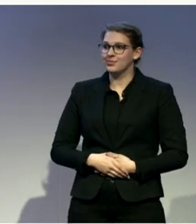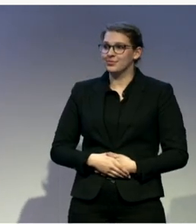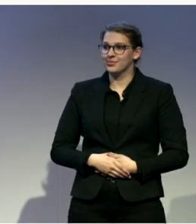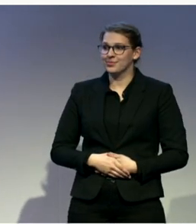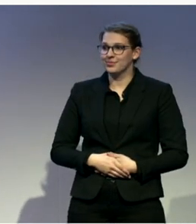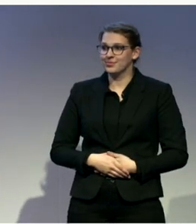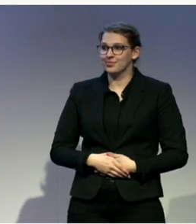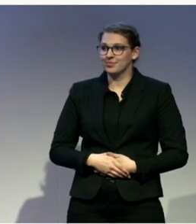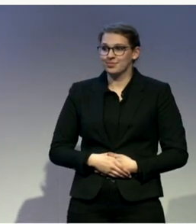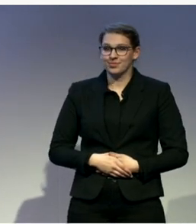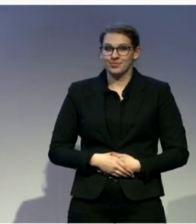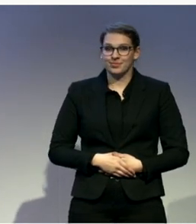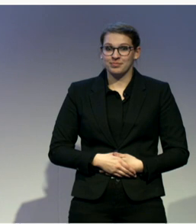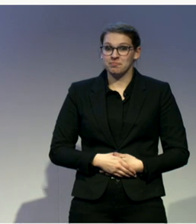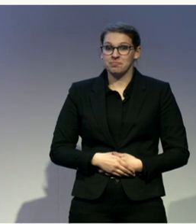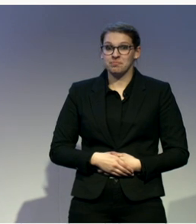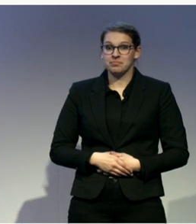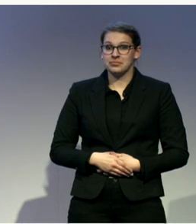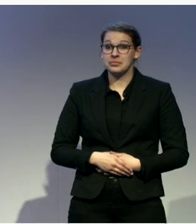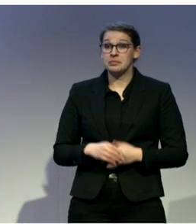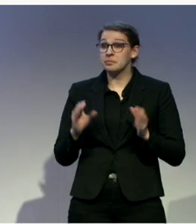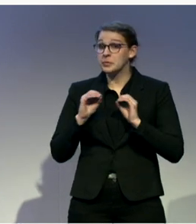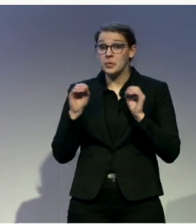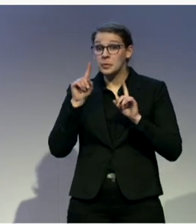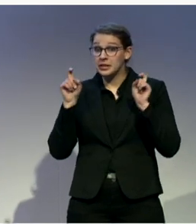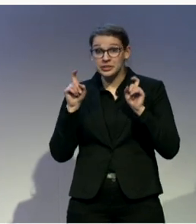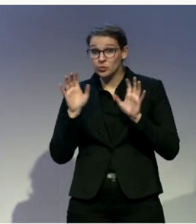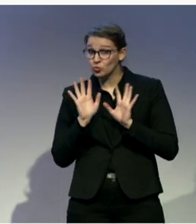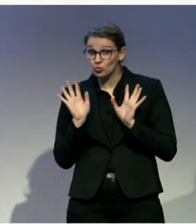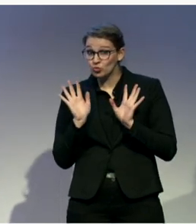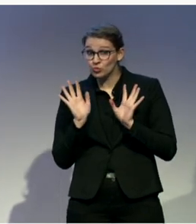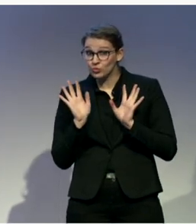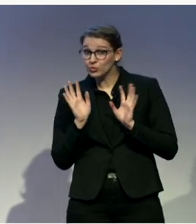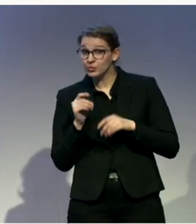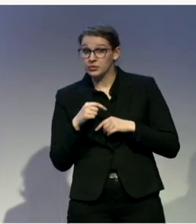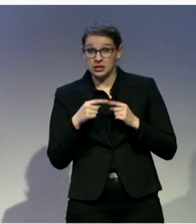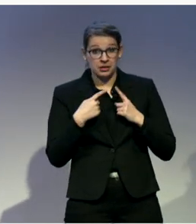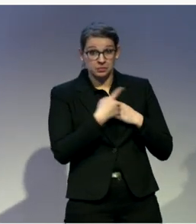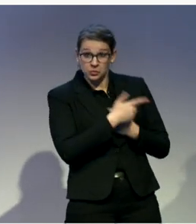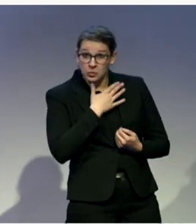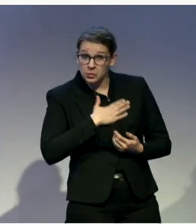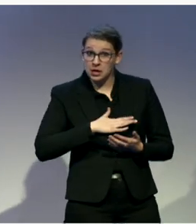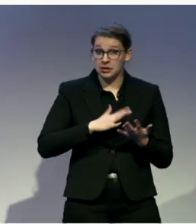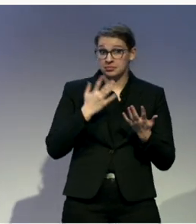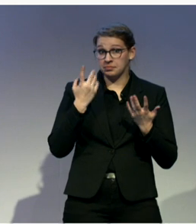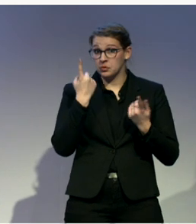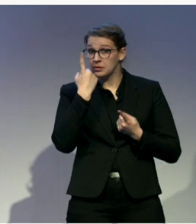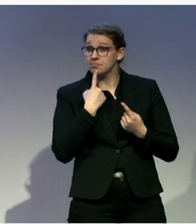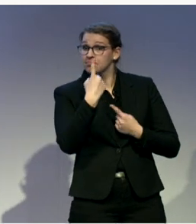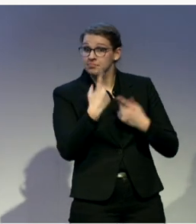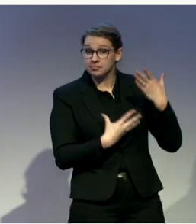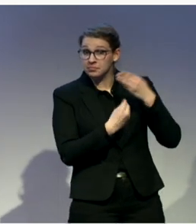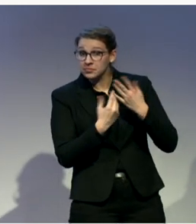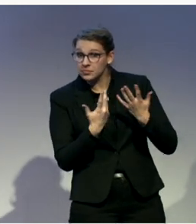No questions. Very good. So anybody want to add one last statement? Yes, I would like to add